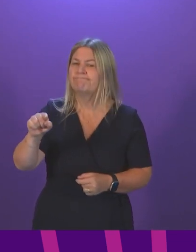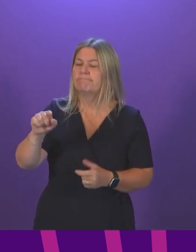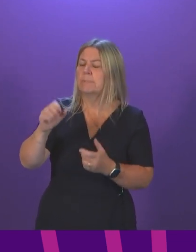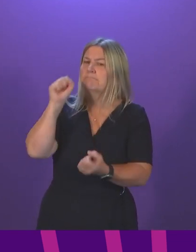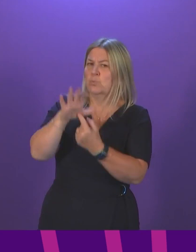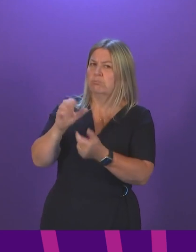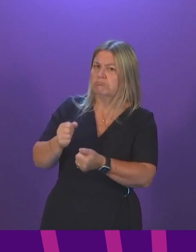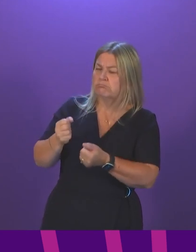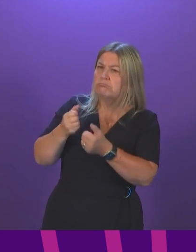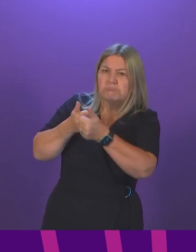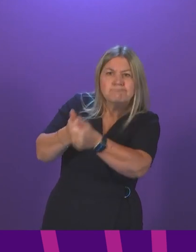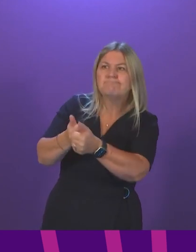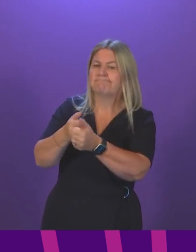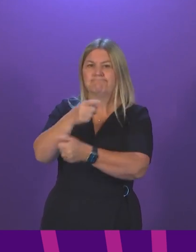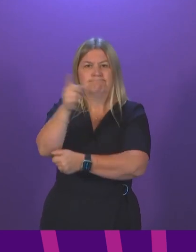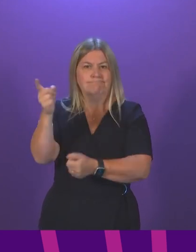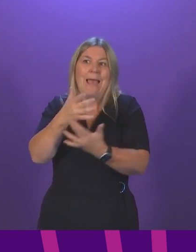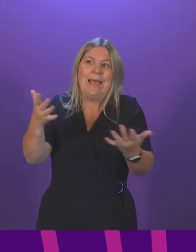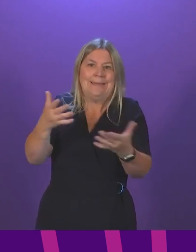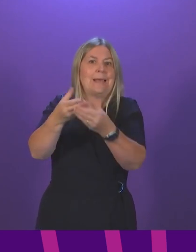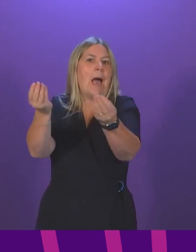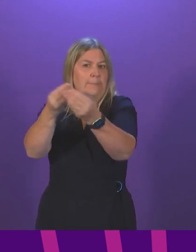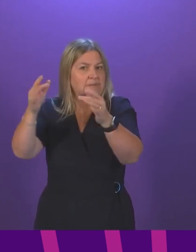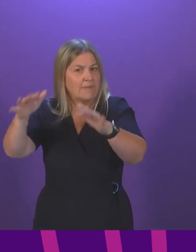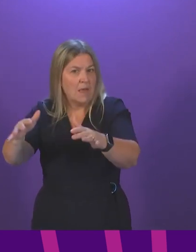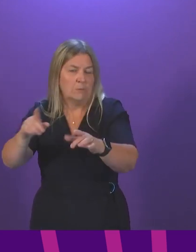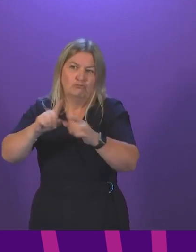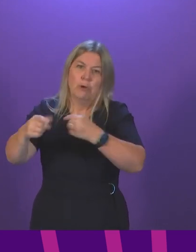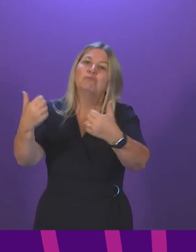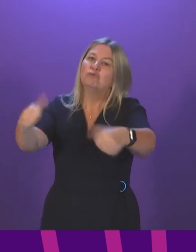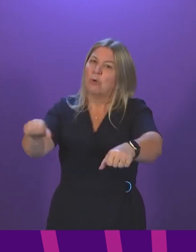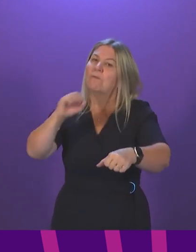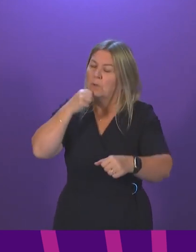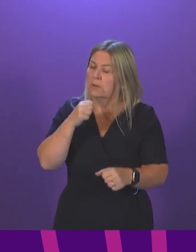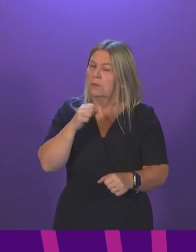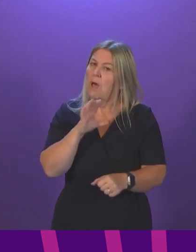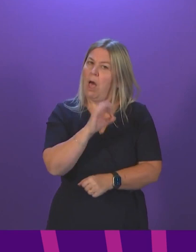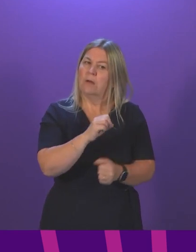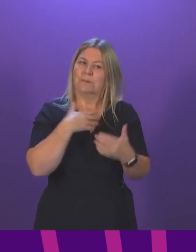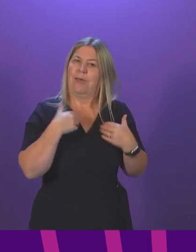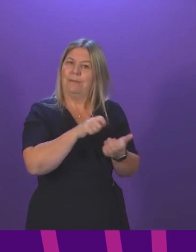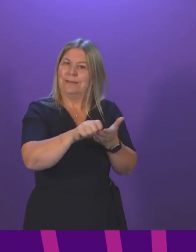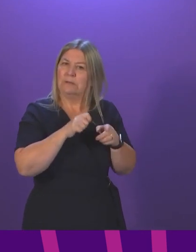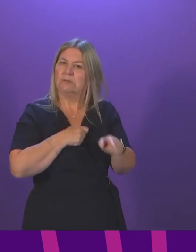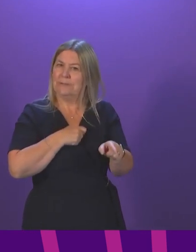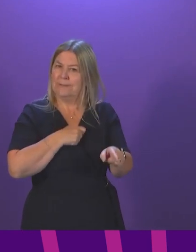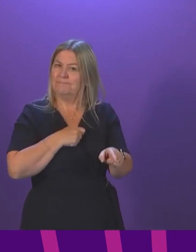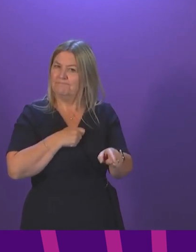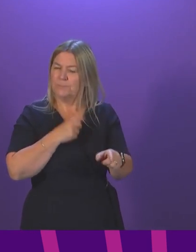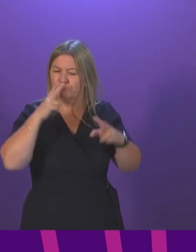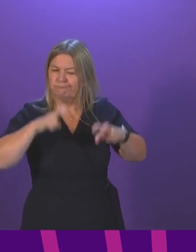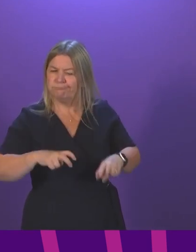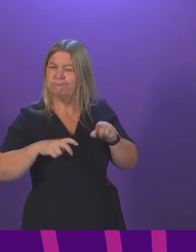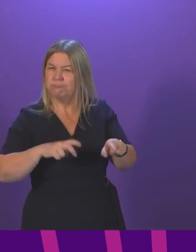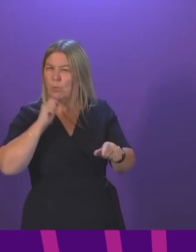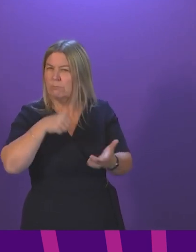support to fill any interim gaps and therefore I'll undertake to ask the Health Secretary to have that conversation and write to him once he's had the opportunity to